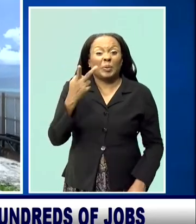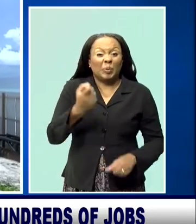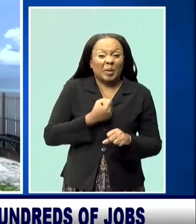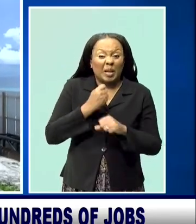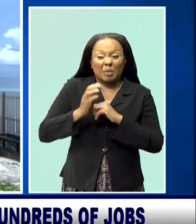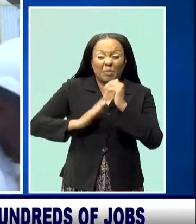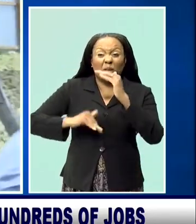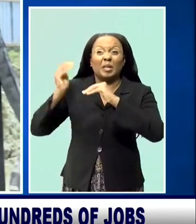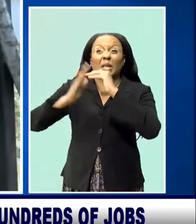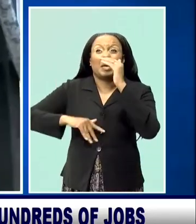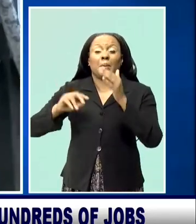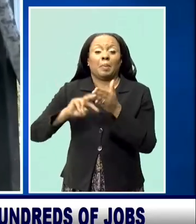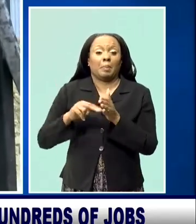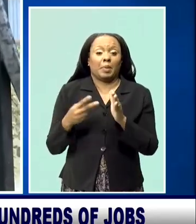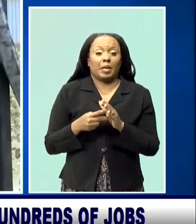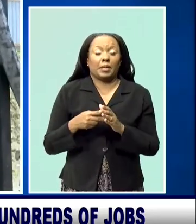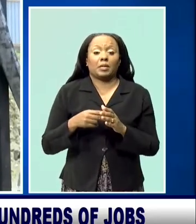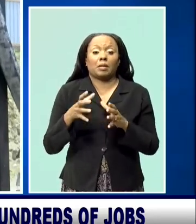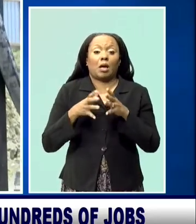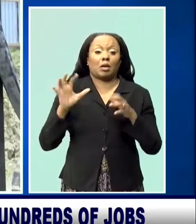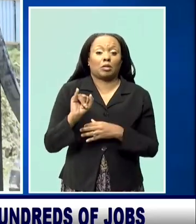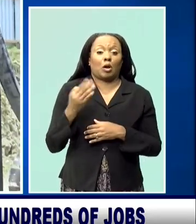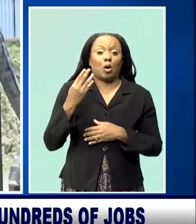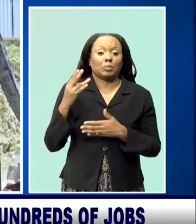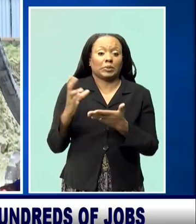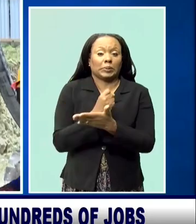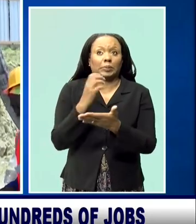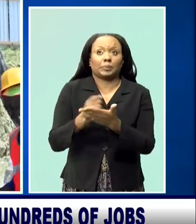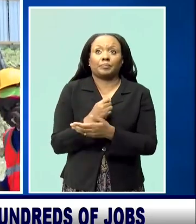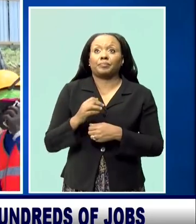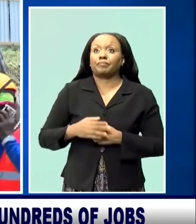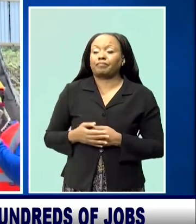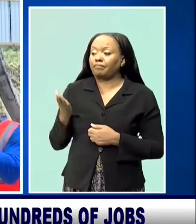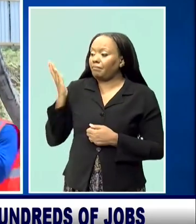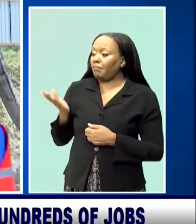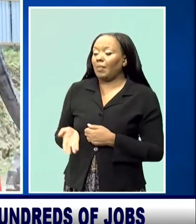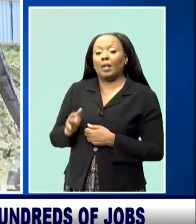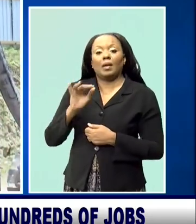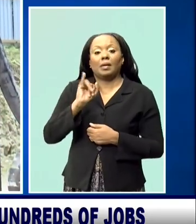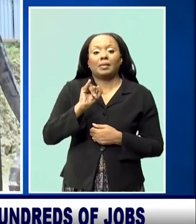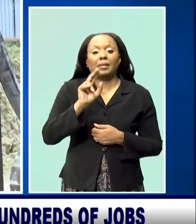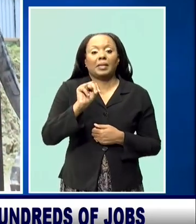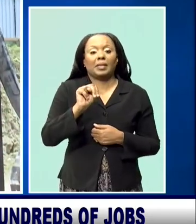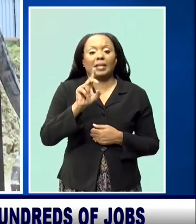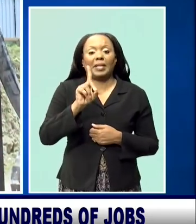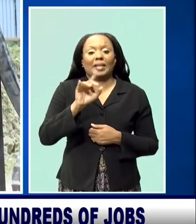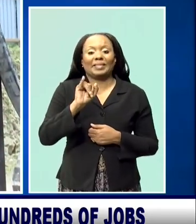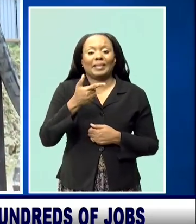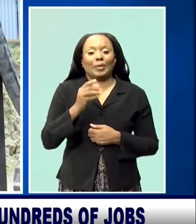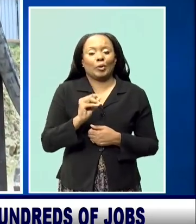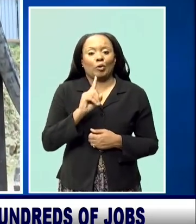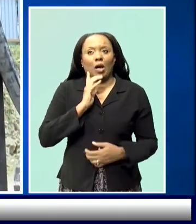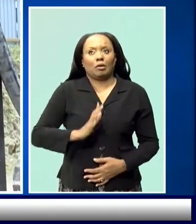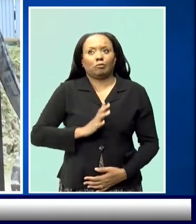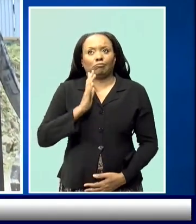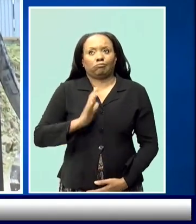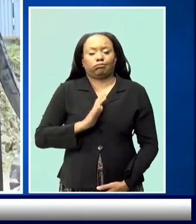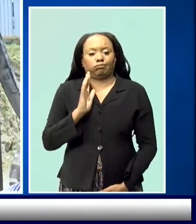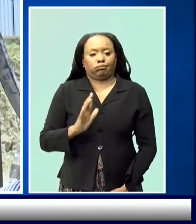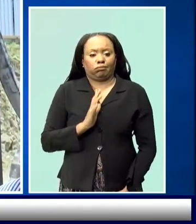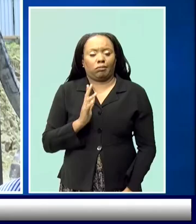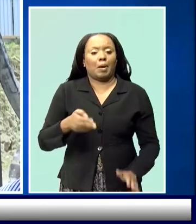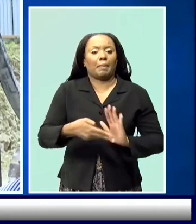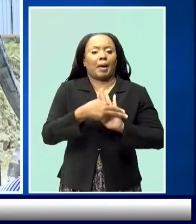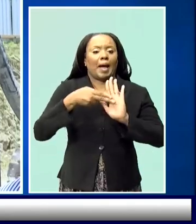jobs. Indigo is a brand owned by IHG, which is one of the largest hotel companies in the world. So it's very prestigious that Barbados can attract such a